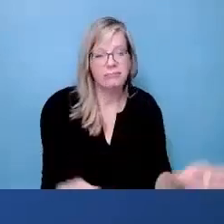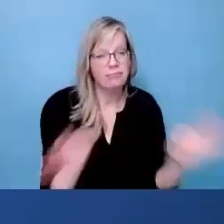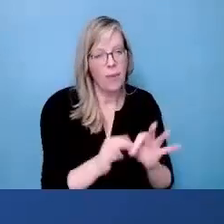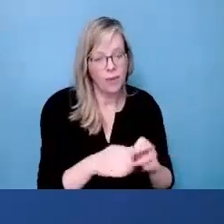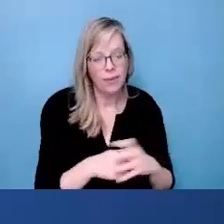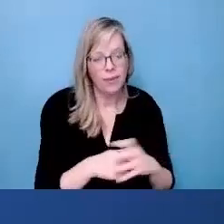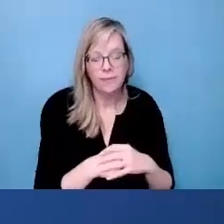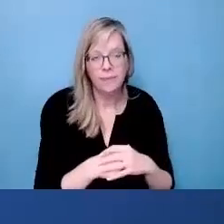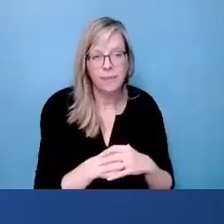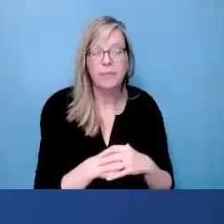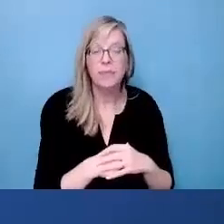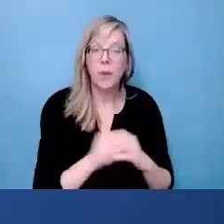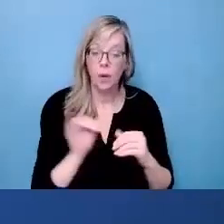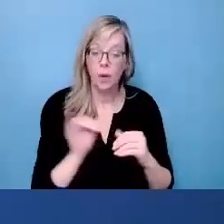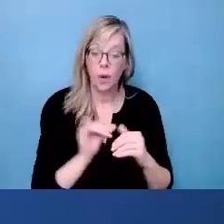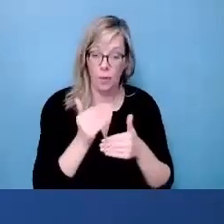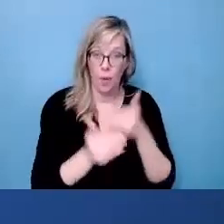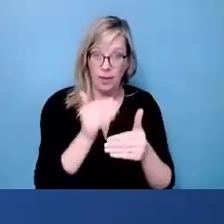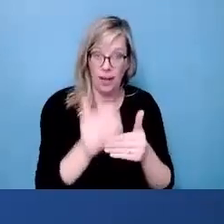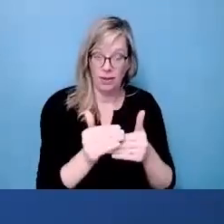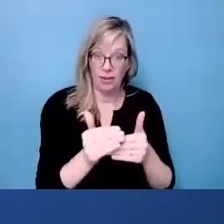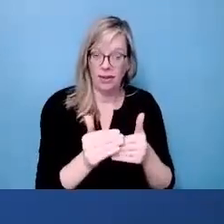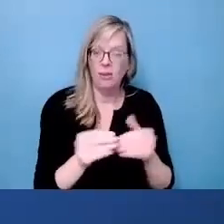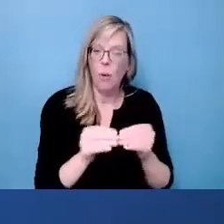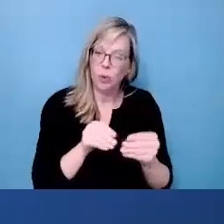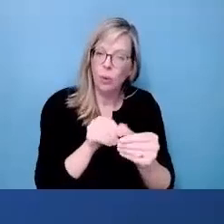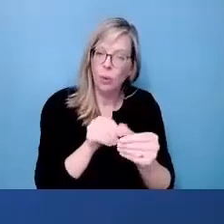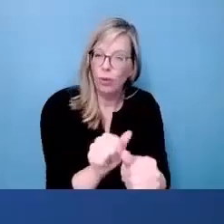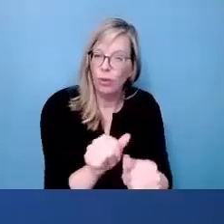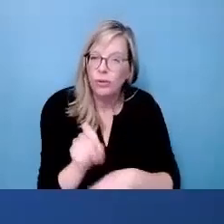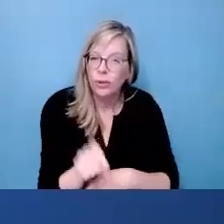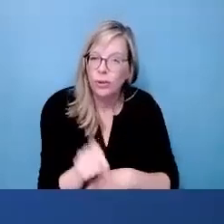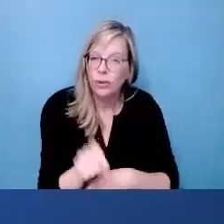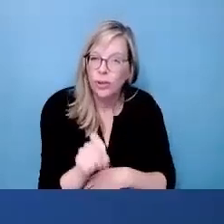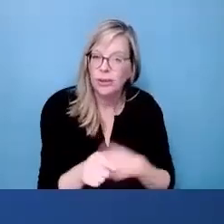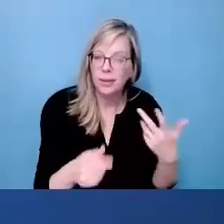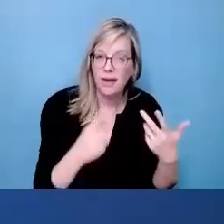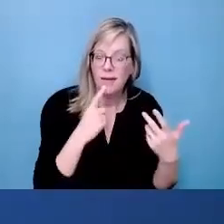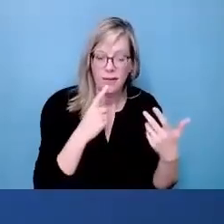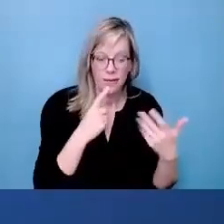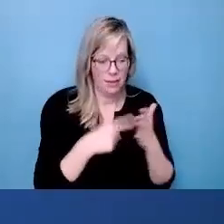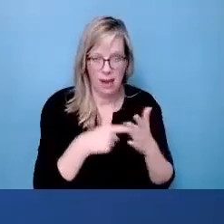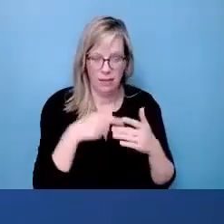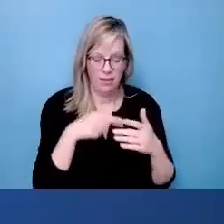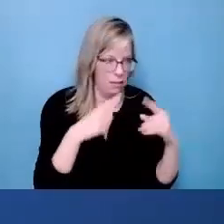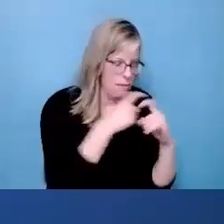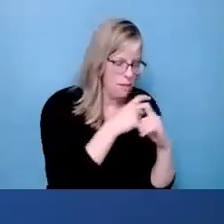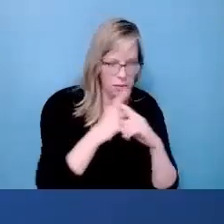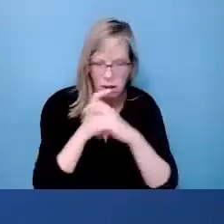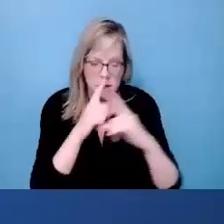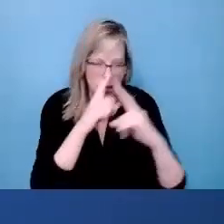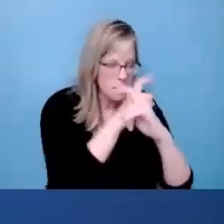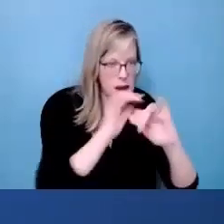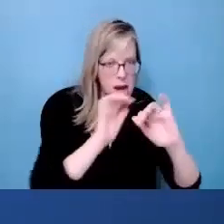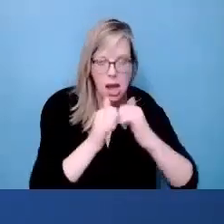That's a really important part of creating inclusive spaces. Streamlined processes would help students in qualifying for support. So